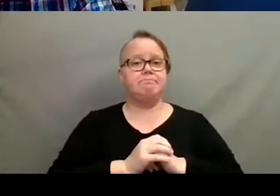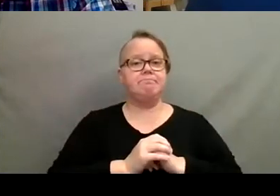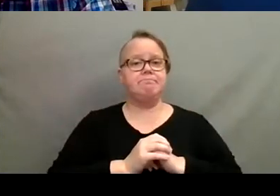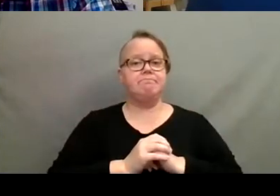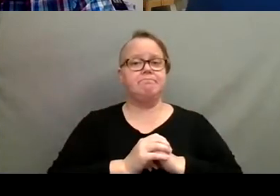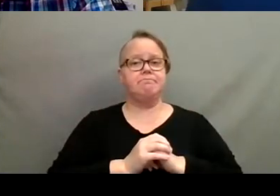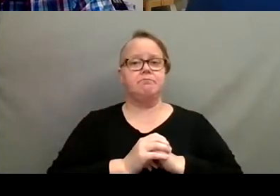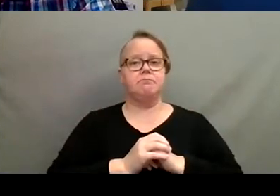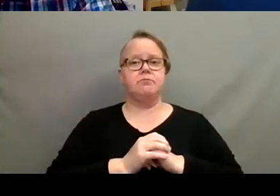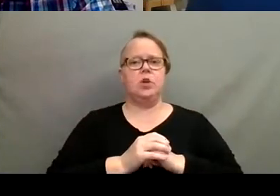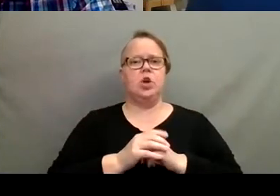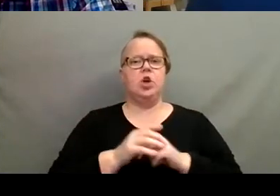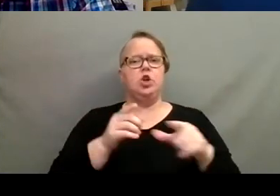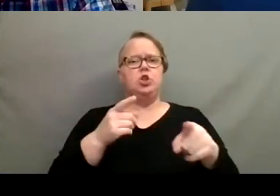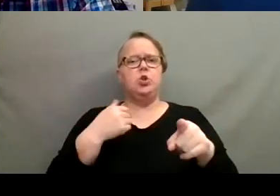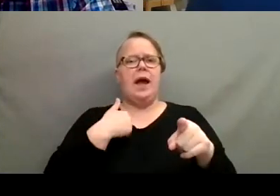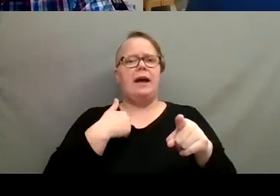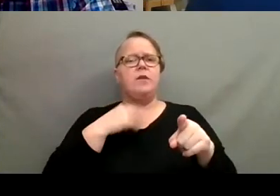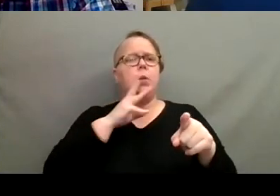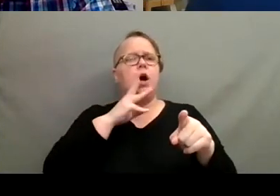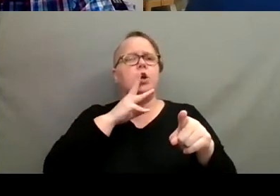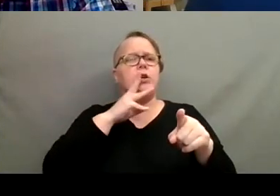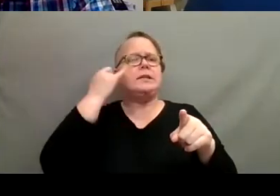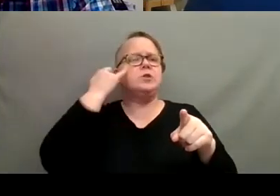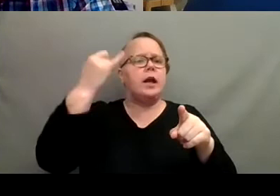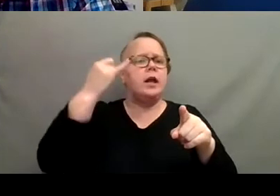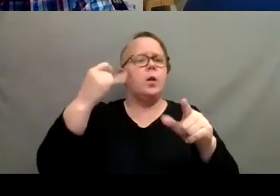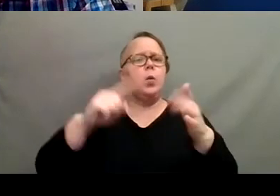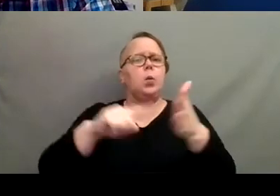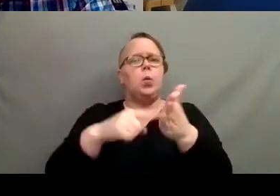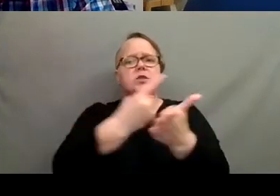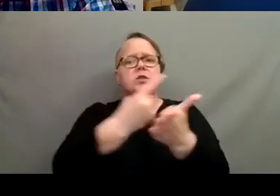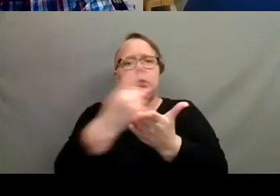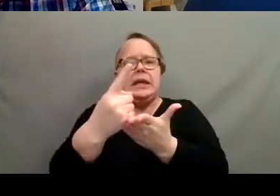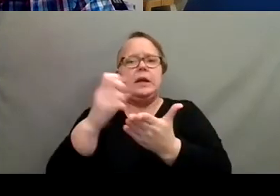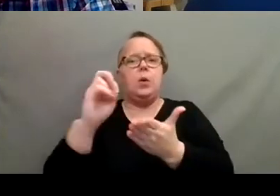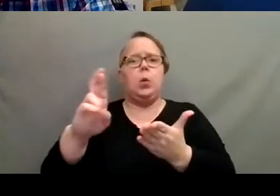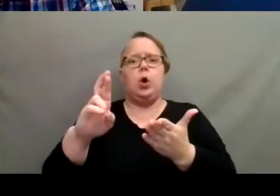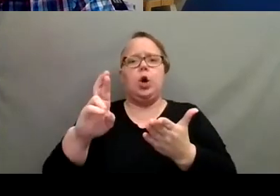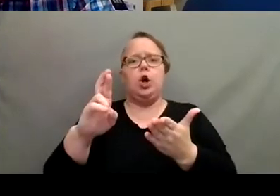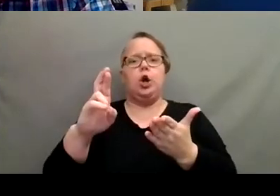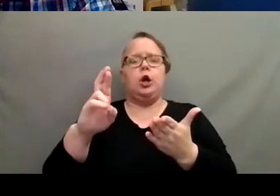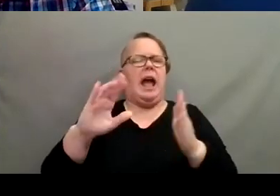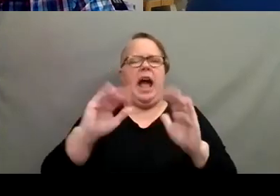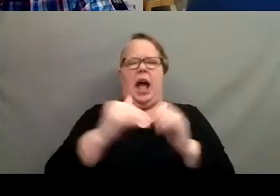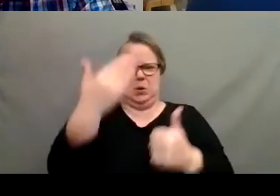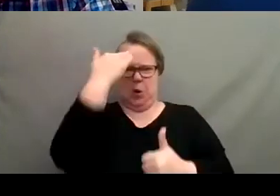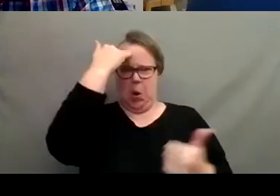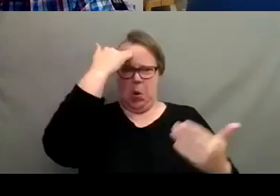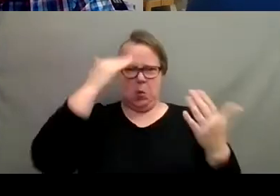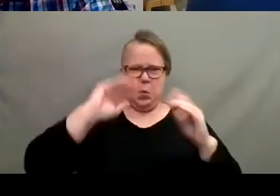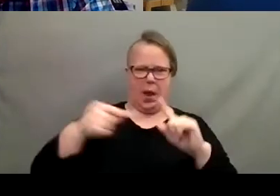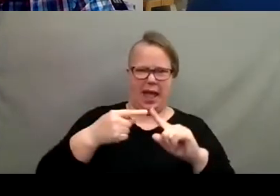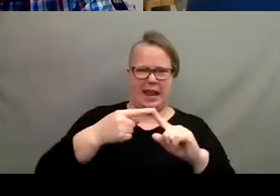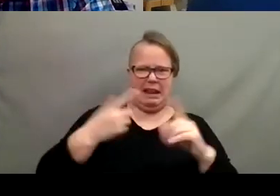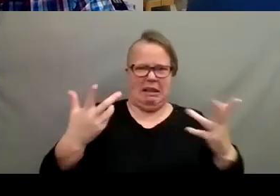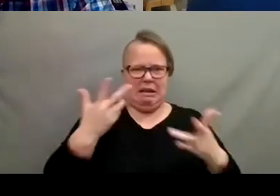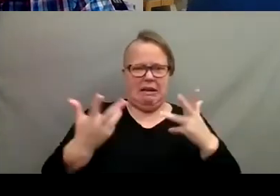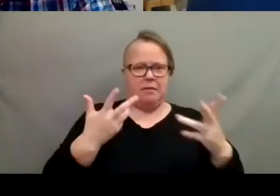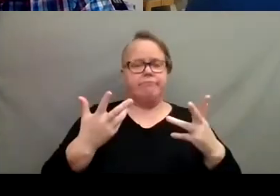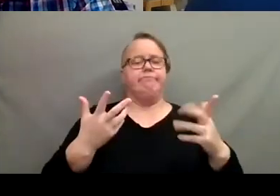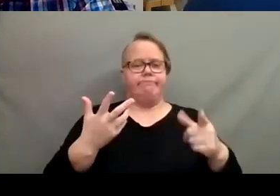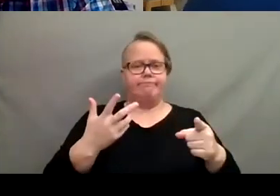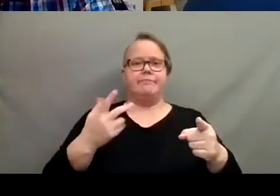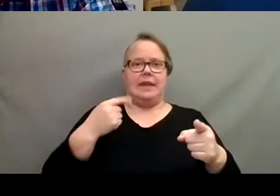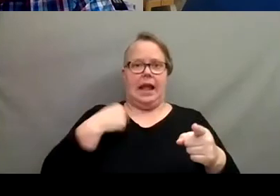Do you have like a watering strategy like once a week or, um, how do you know when to water? Yeah. Excellent question.